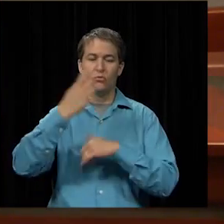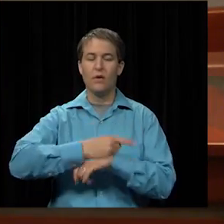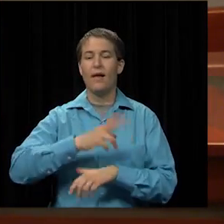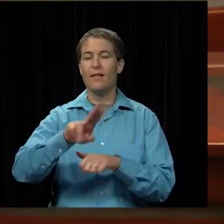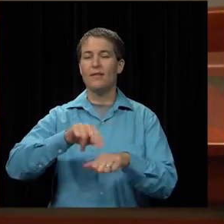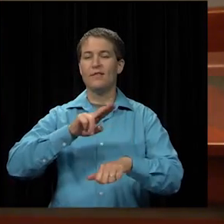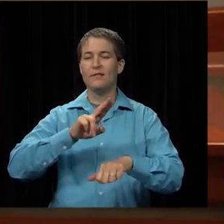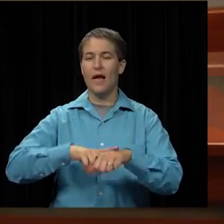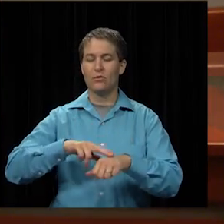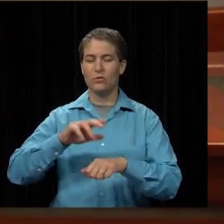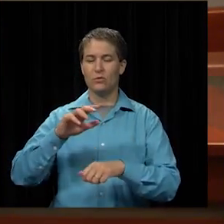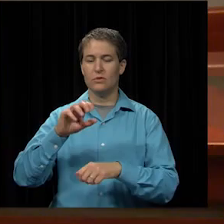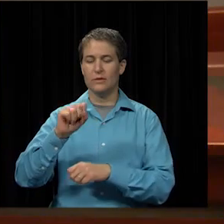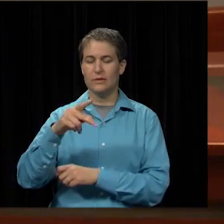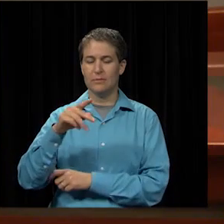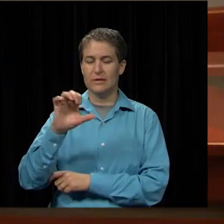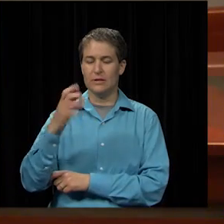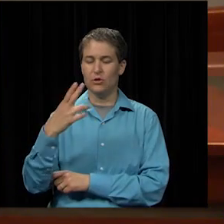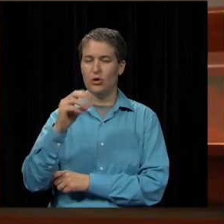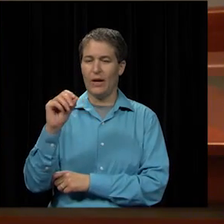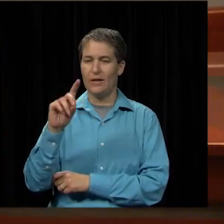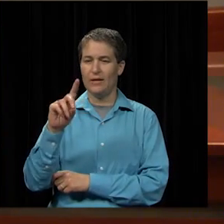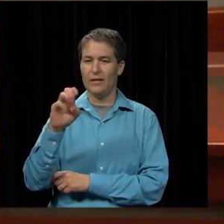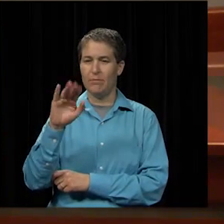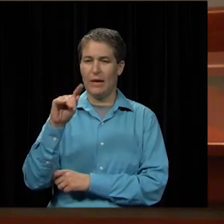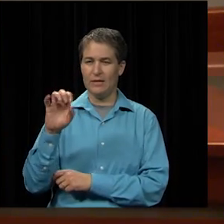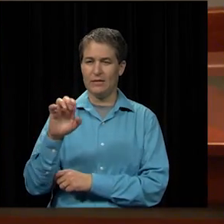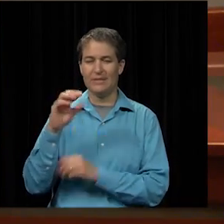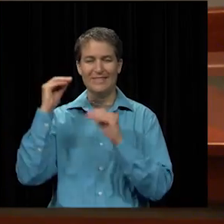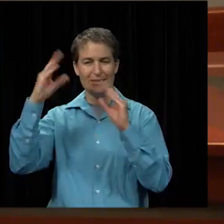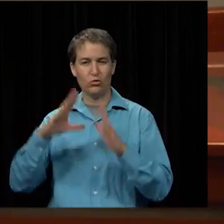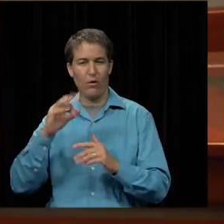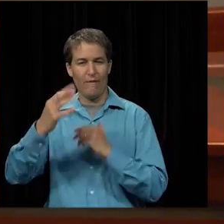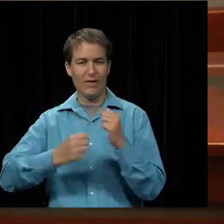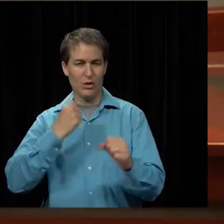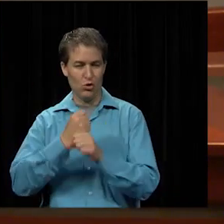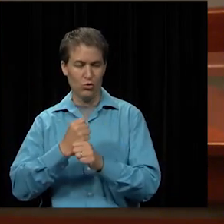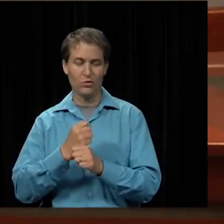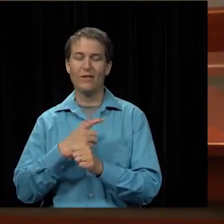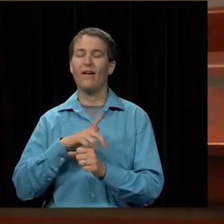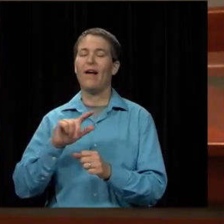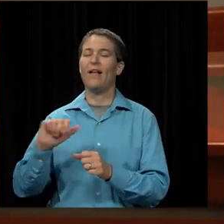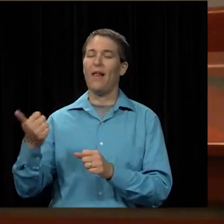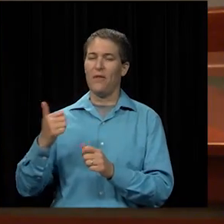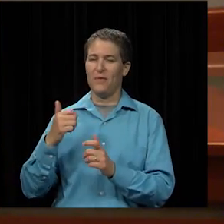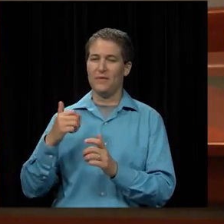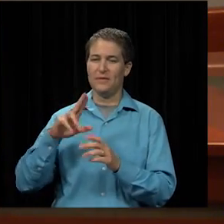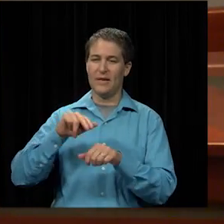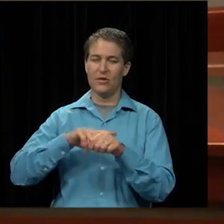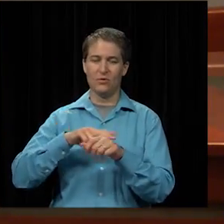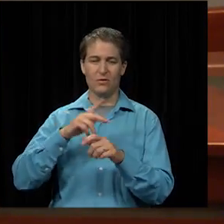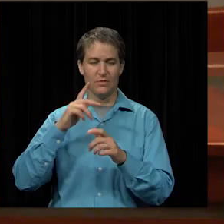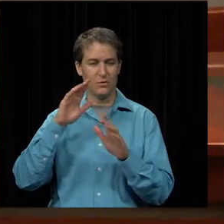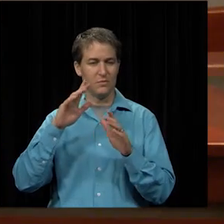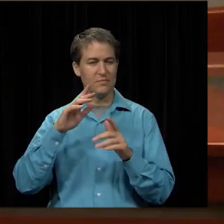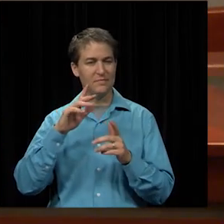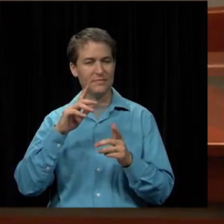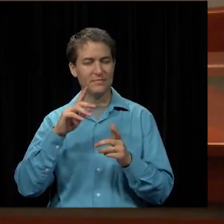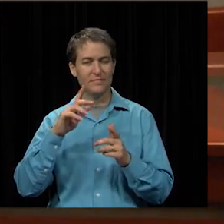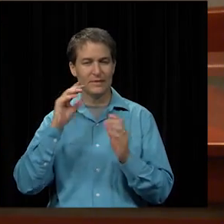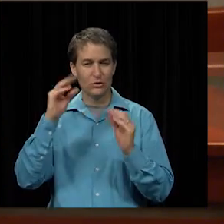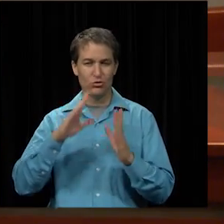National Speech and Debate Teacher of the Year. So a national award top teacher. So that's pretty exciting for Dr. Josh Anderson.